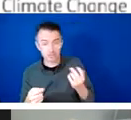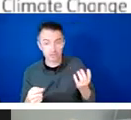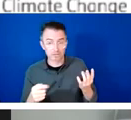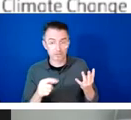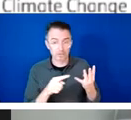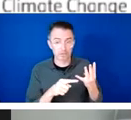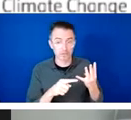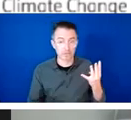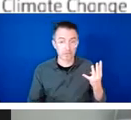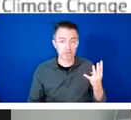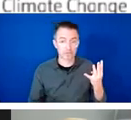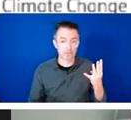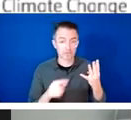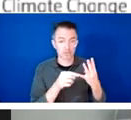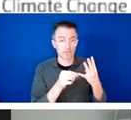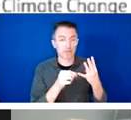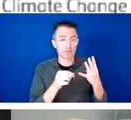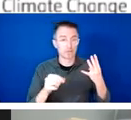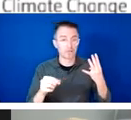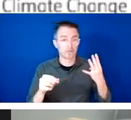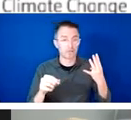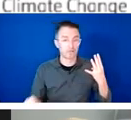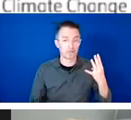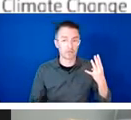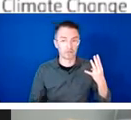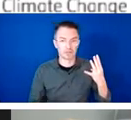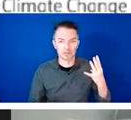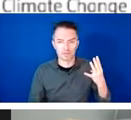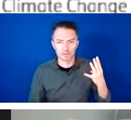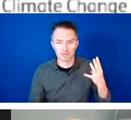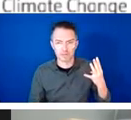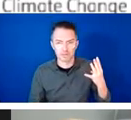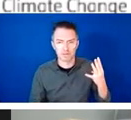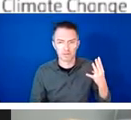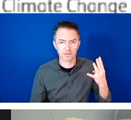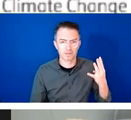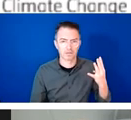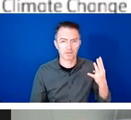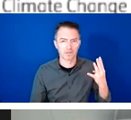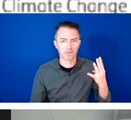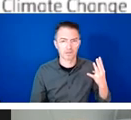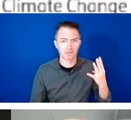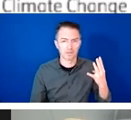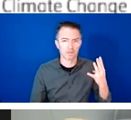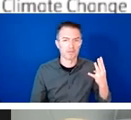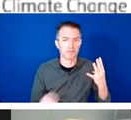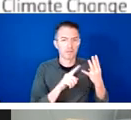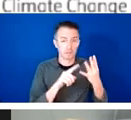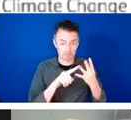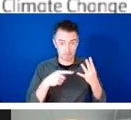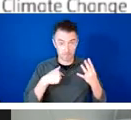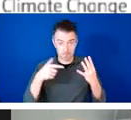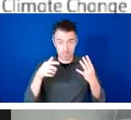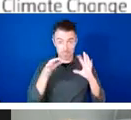centers, households, has an impact on pregnant women and children under five and has a direct impact